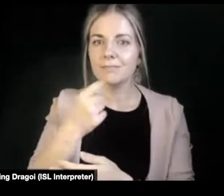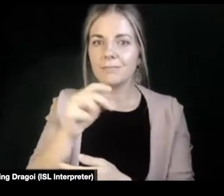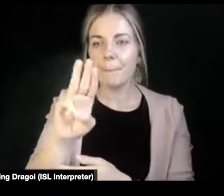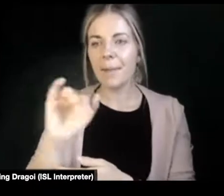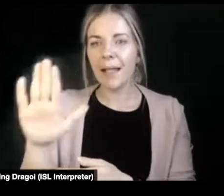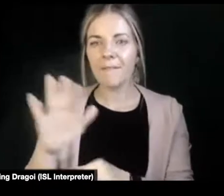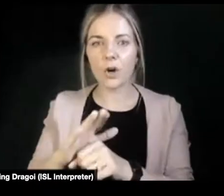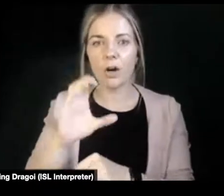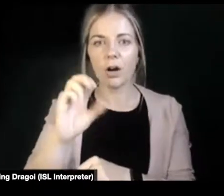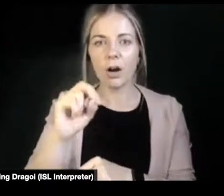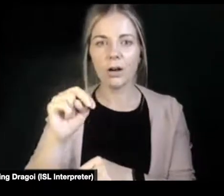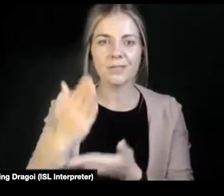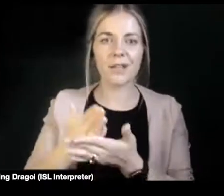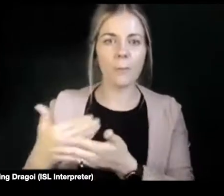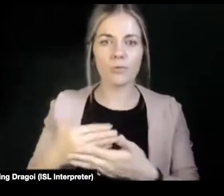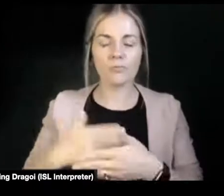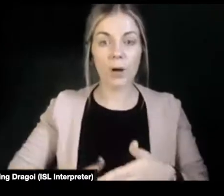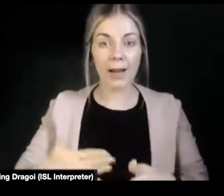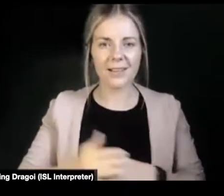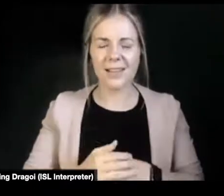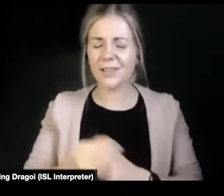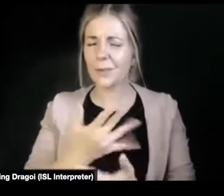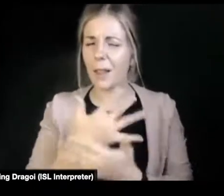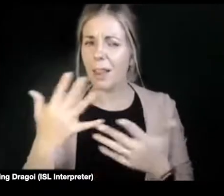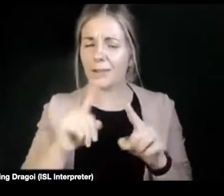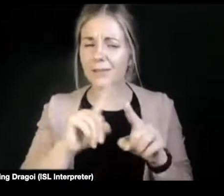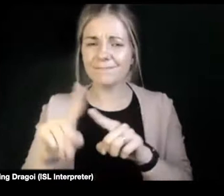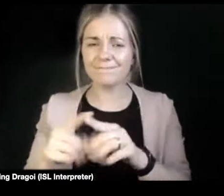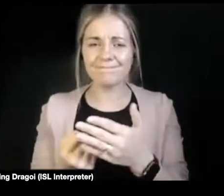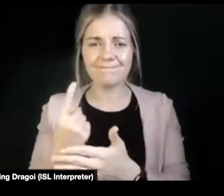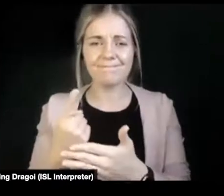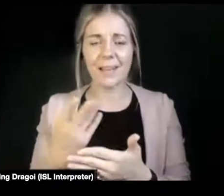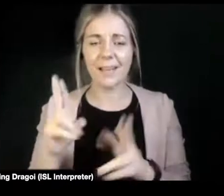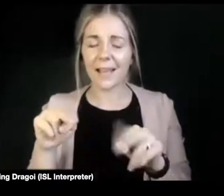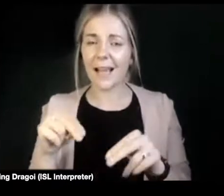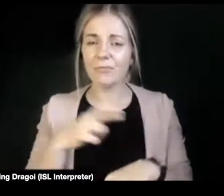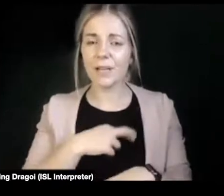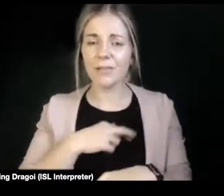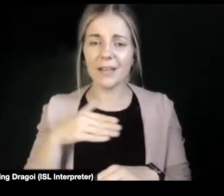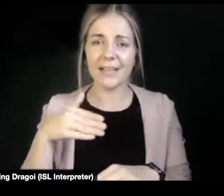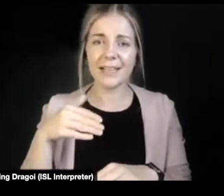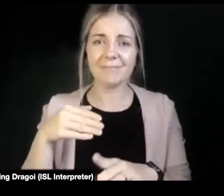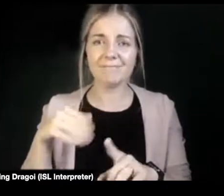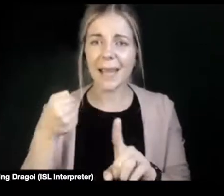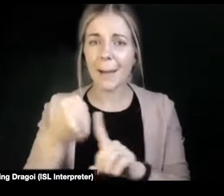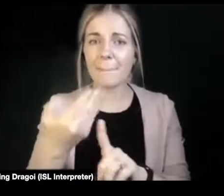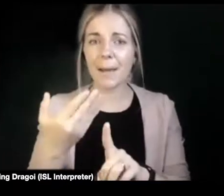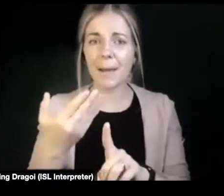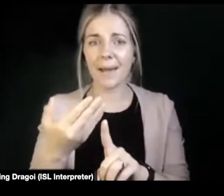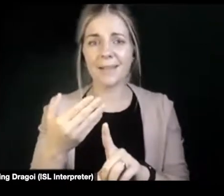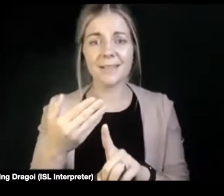that people are constantly coming up against. And that can be kind of based on their gender, on their sexuality and their disability, everything